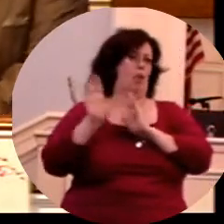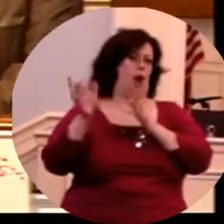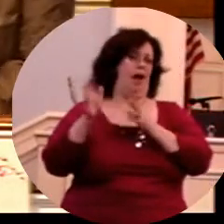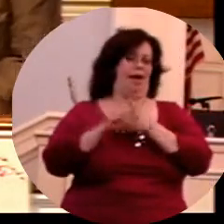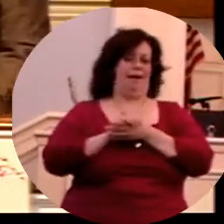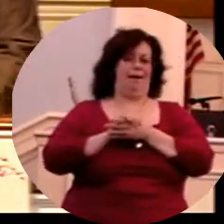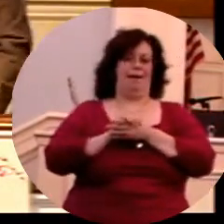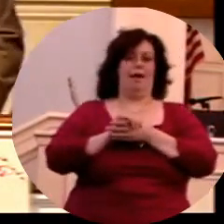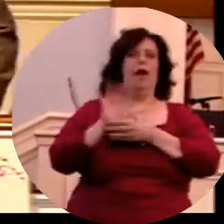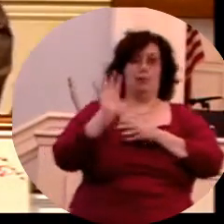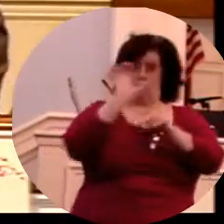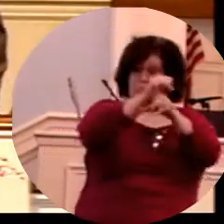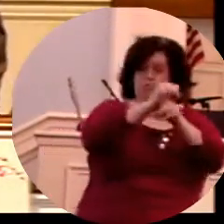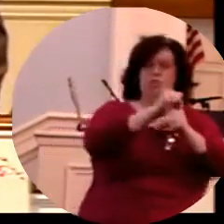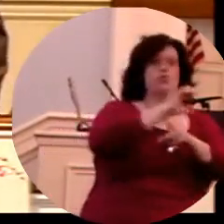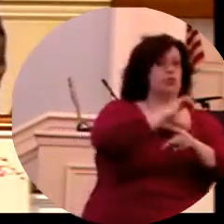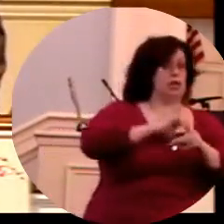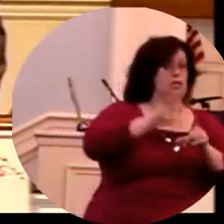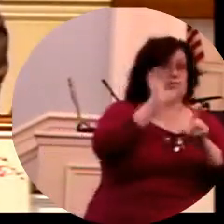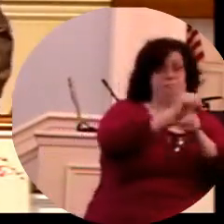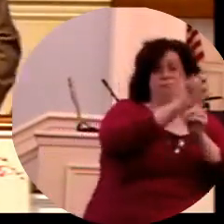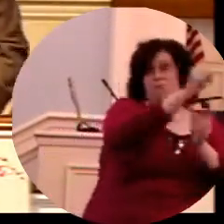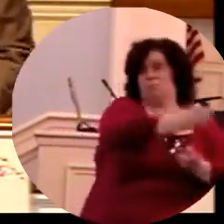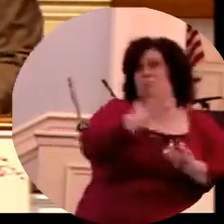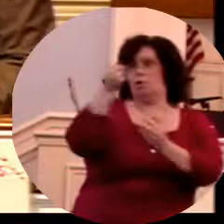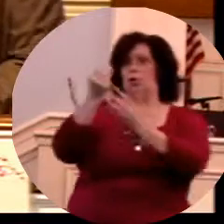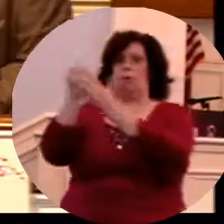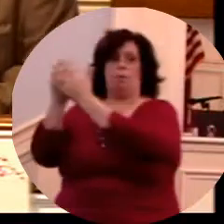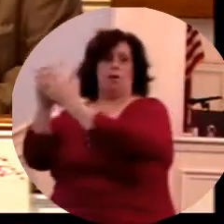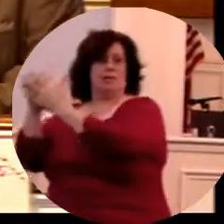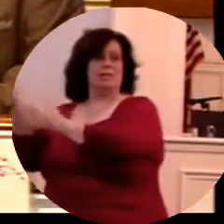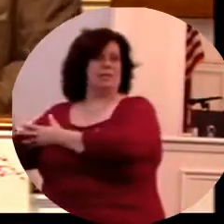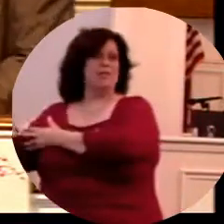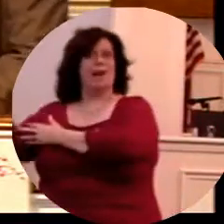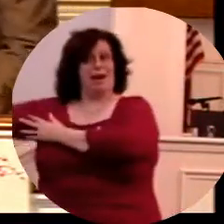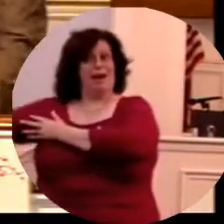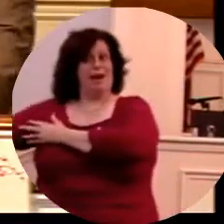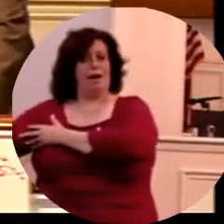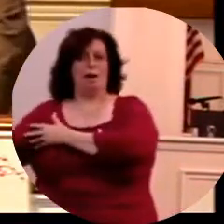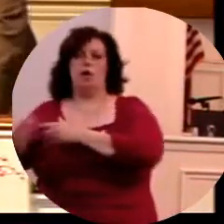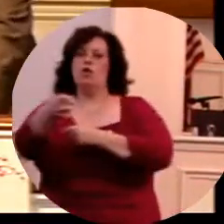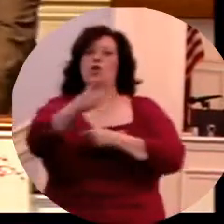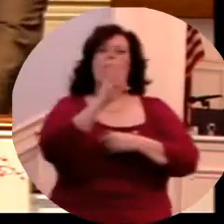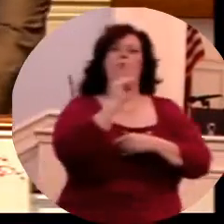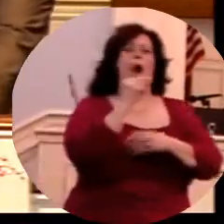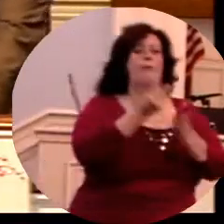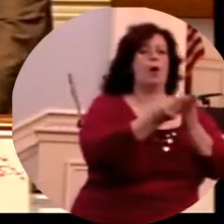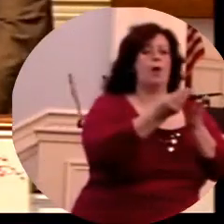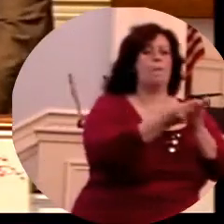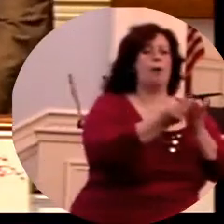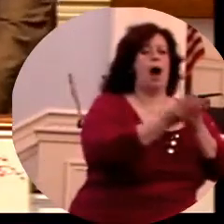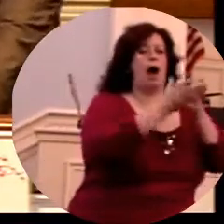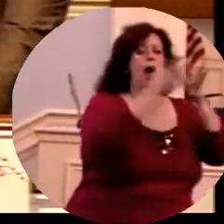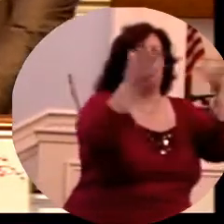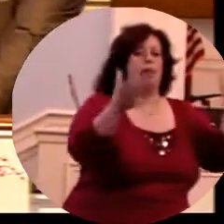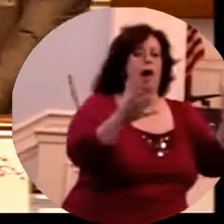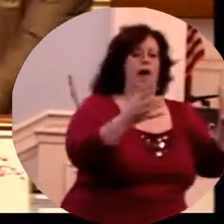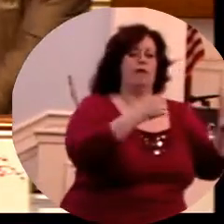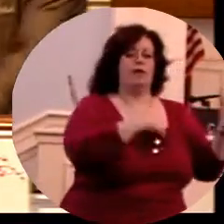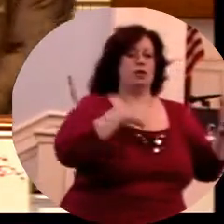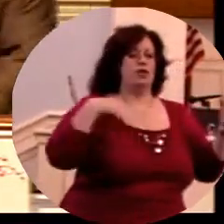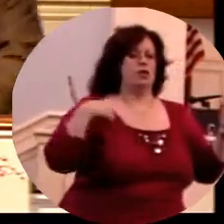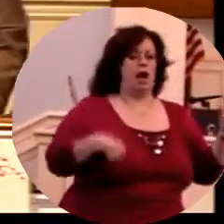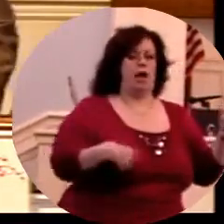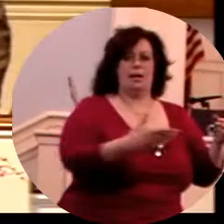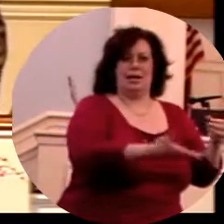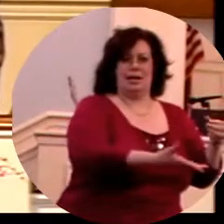Christians, arrests Christians, and put them in prison, has work camps. A lot of stuff we buy at Walmart is made